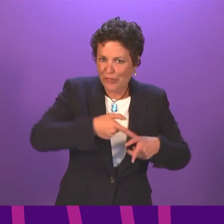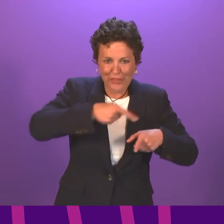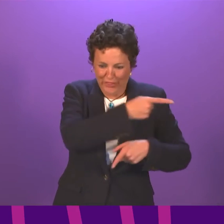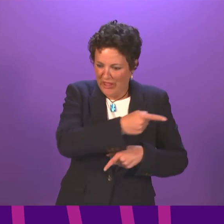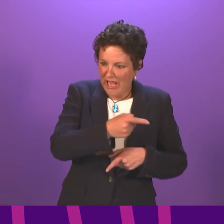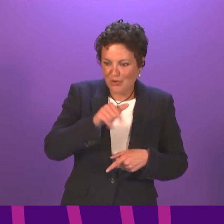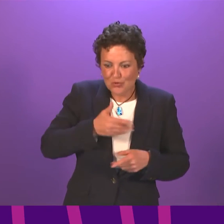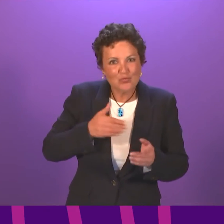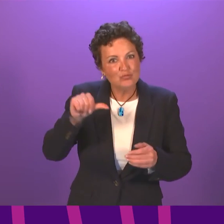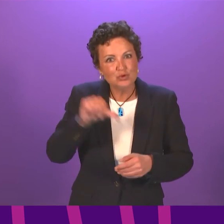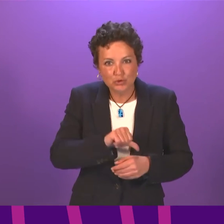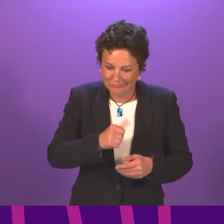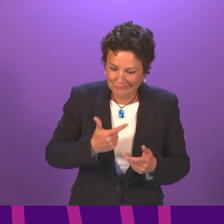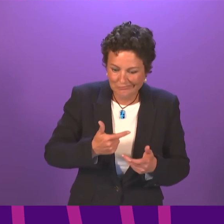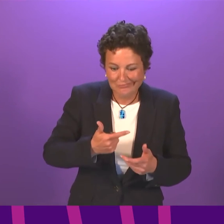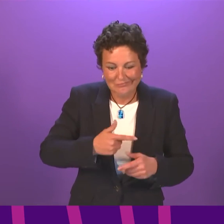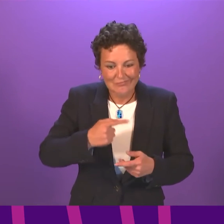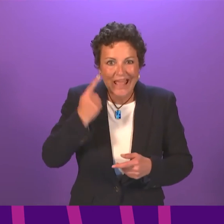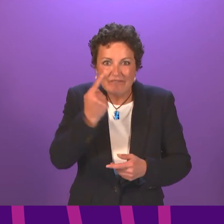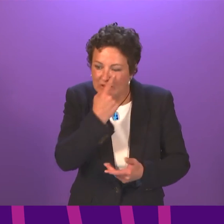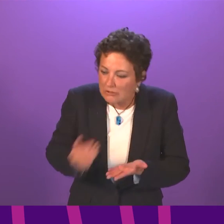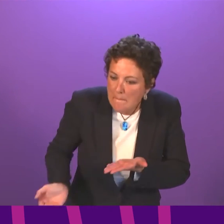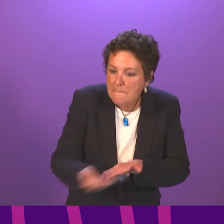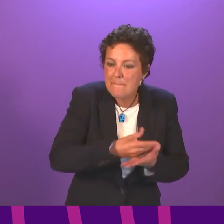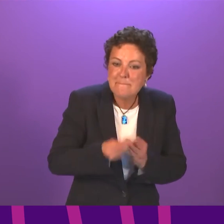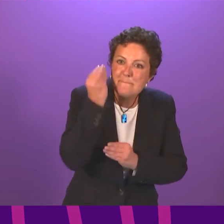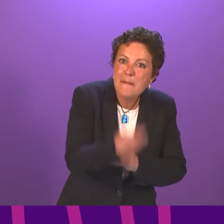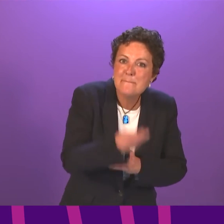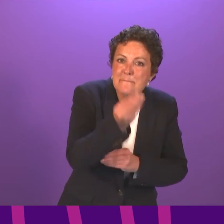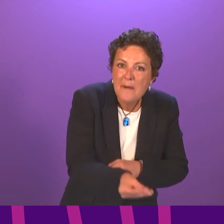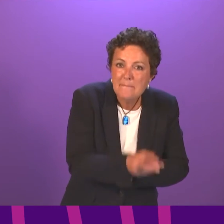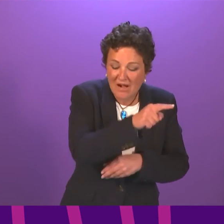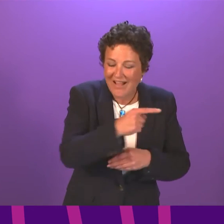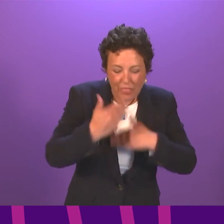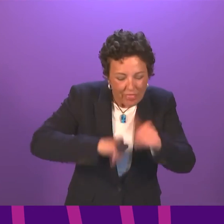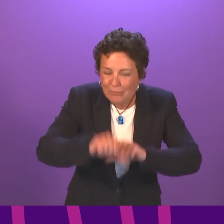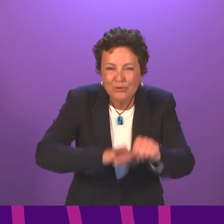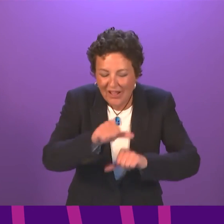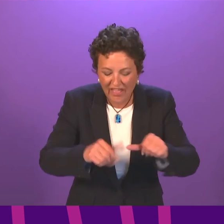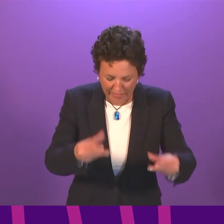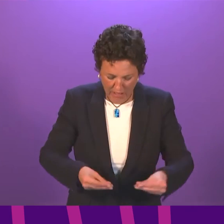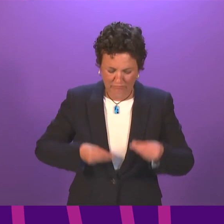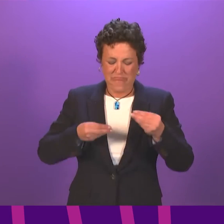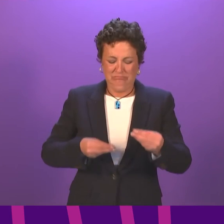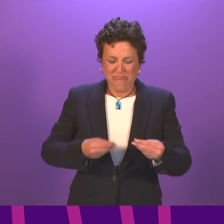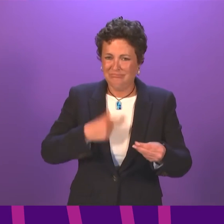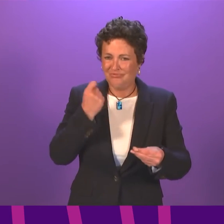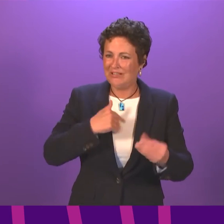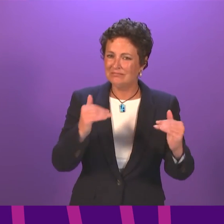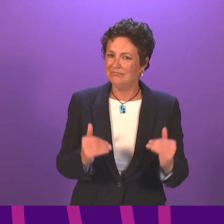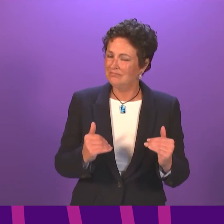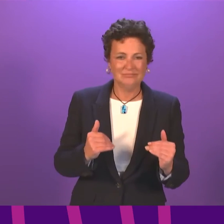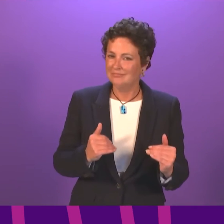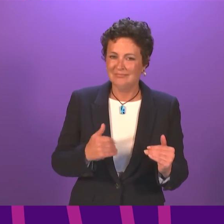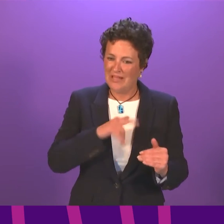process to submit all of their evidence, getting a grade, and then if it's not the grade that they think they deserve, having to appeal, the system